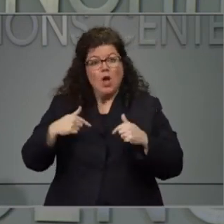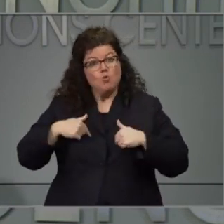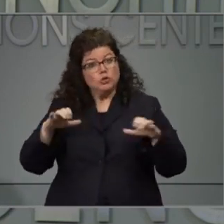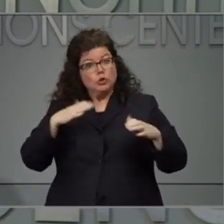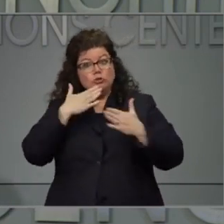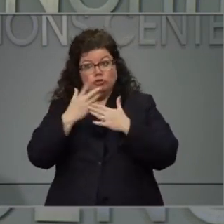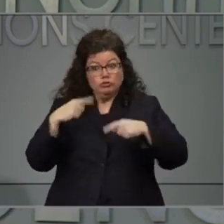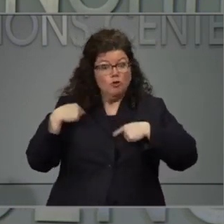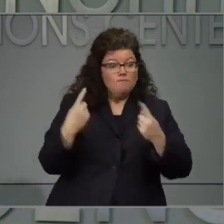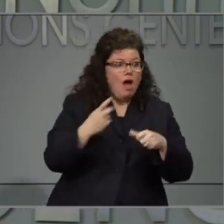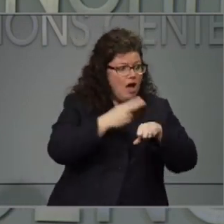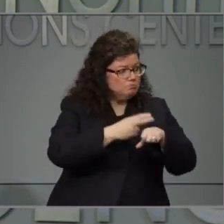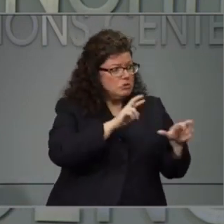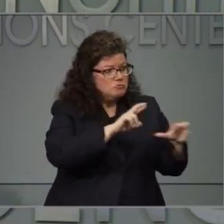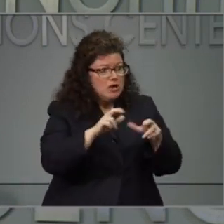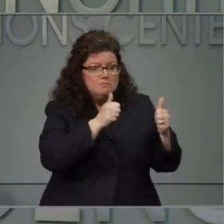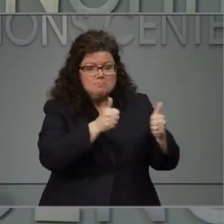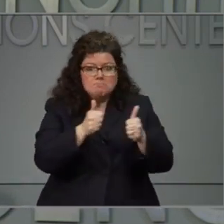keep at it.